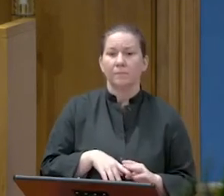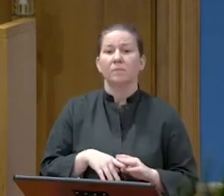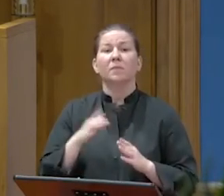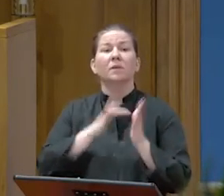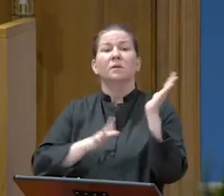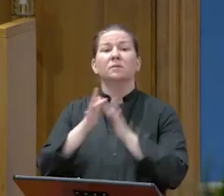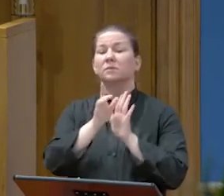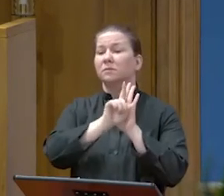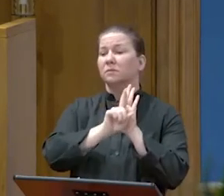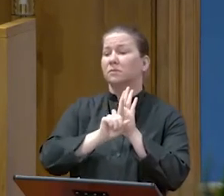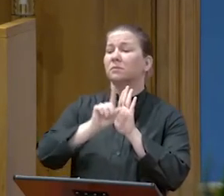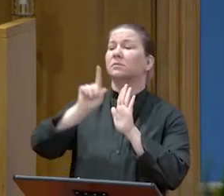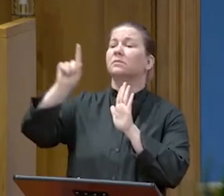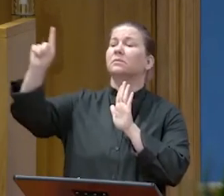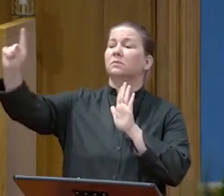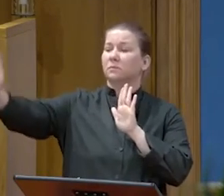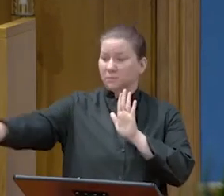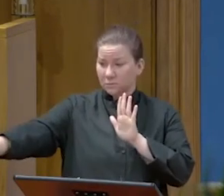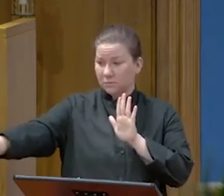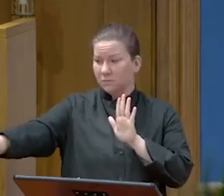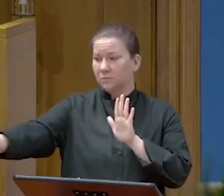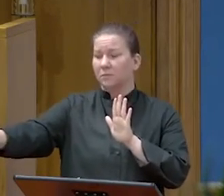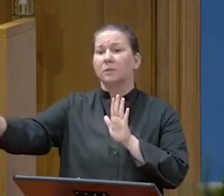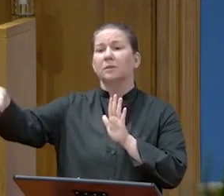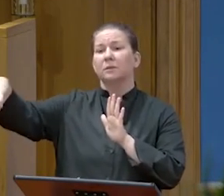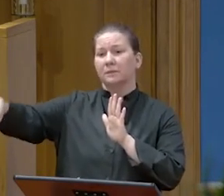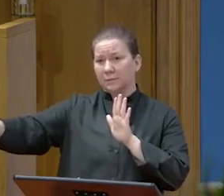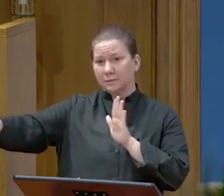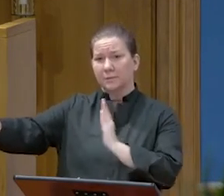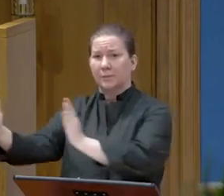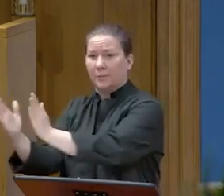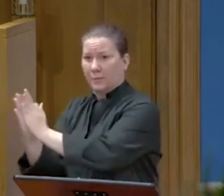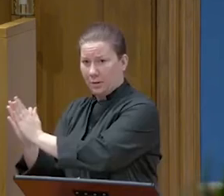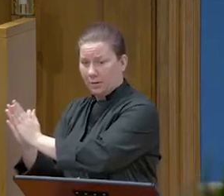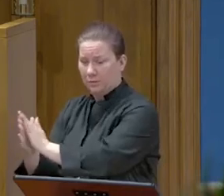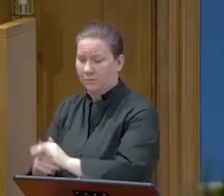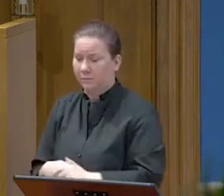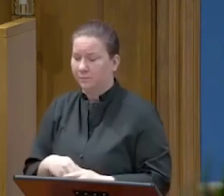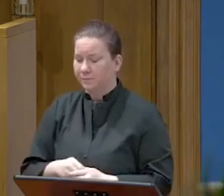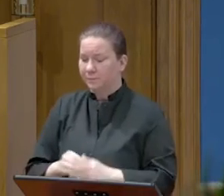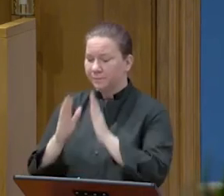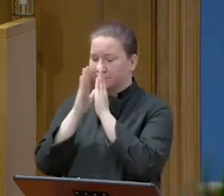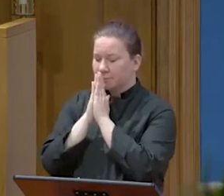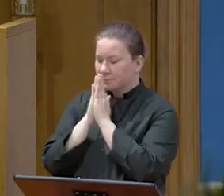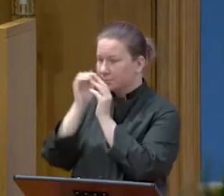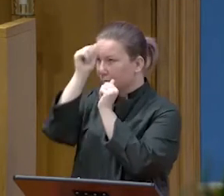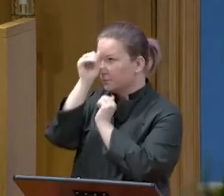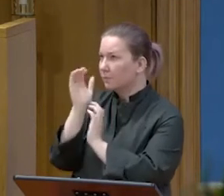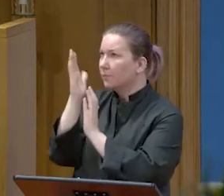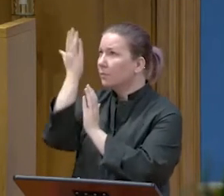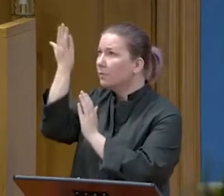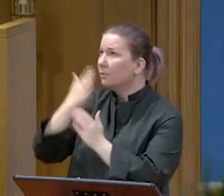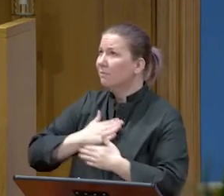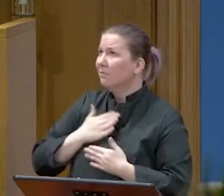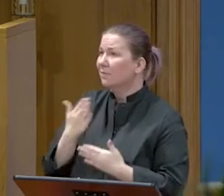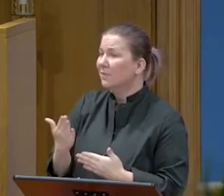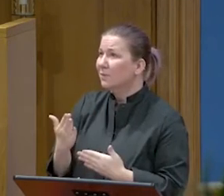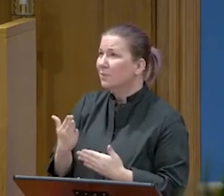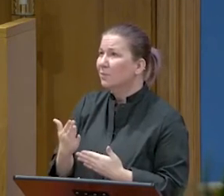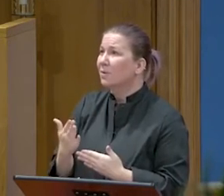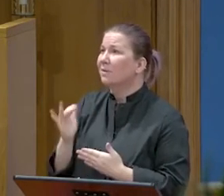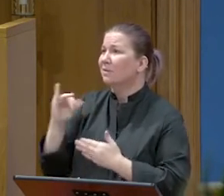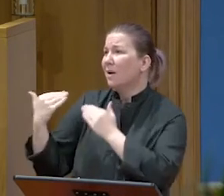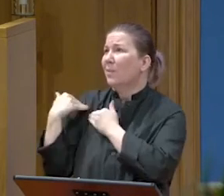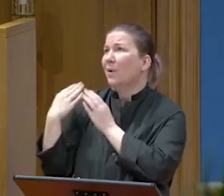them about a stone's throw, knelt down, and prayed. Father, if you are willing, remove this cup from me.